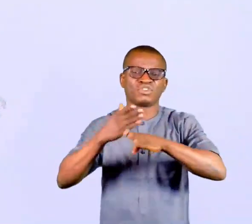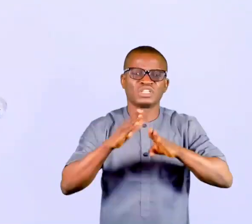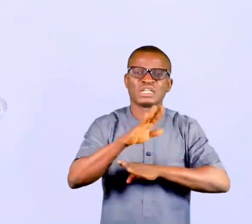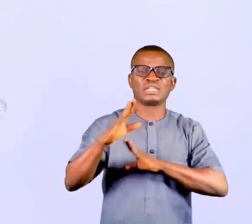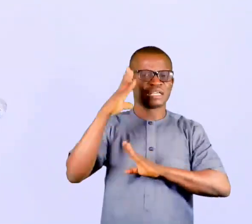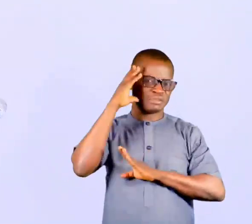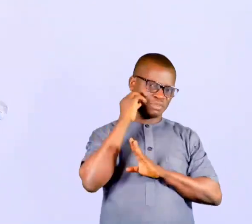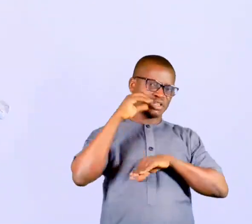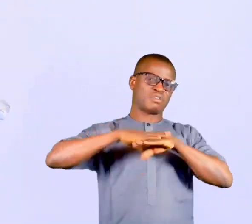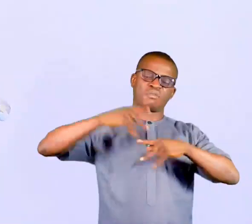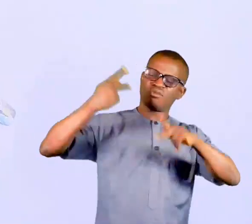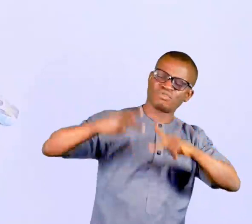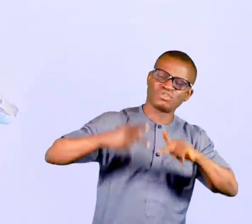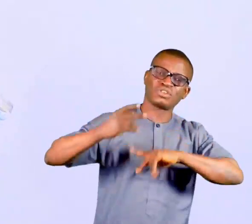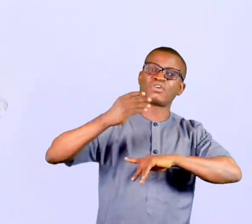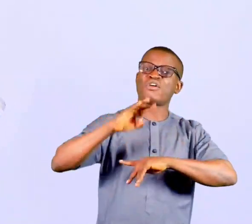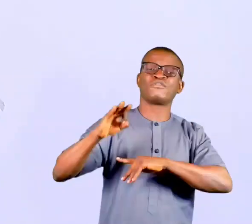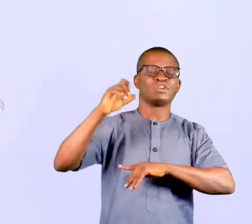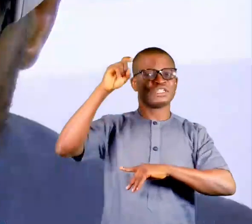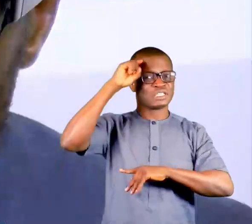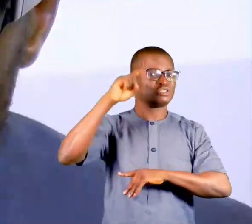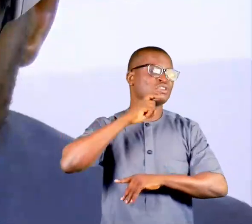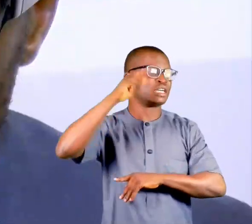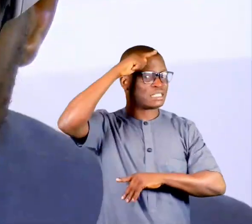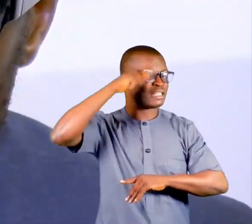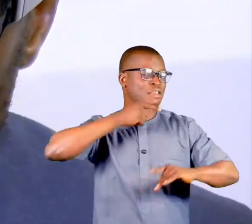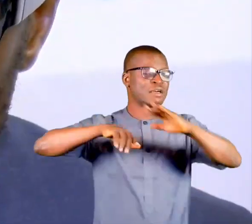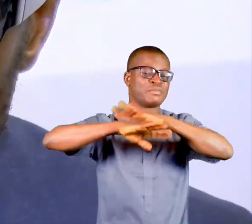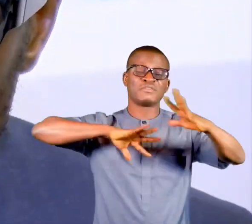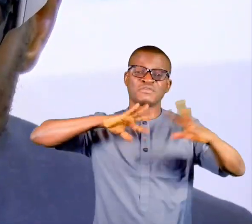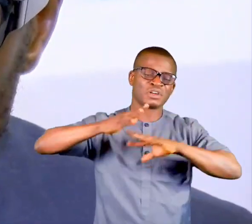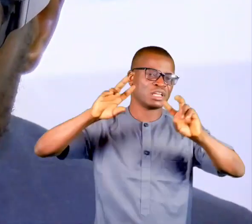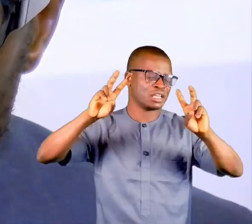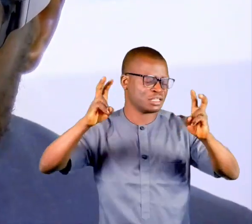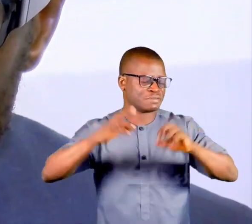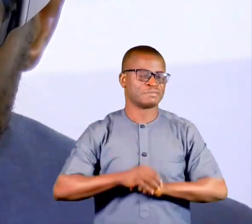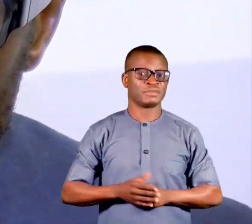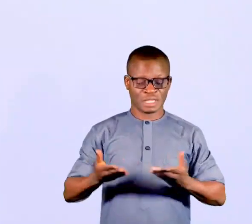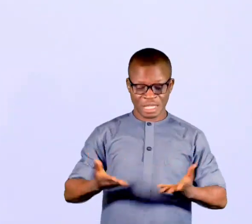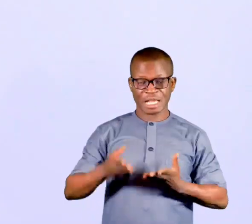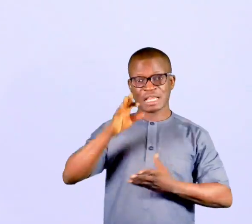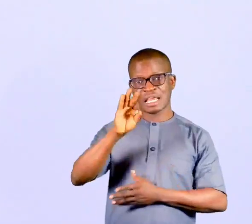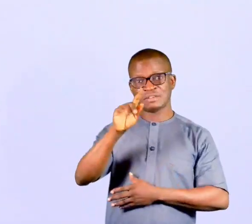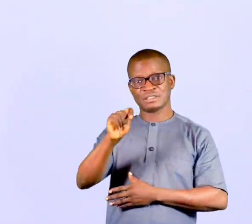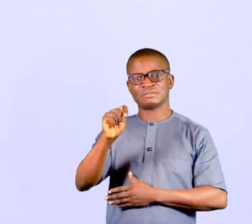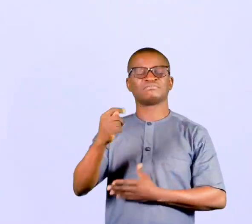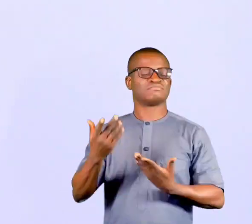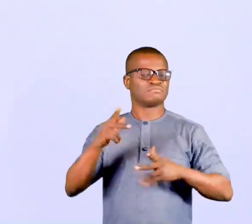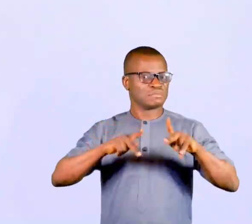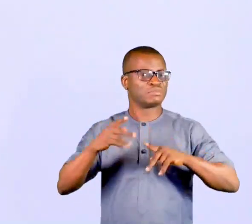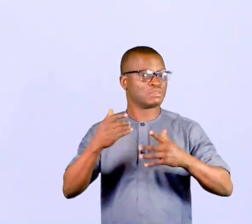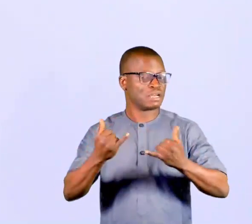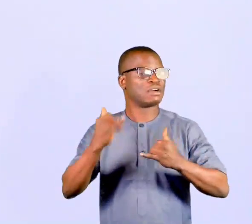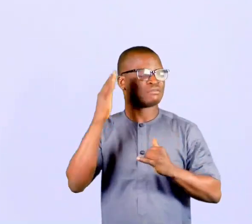experiences on prosecuting sexual and gender-based violence cases. For the FCT, people are beginning to